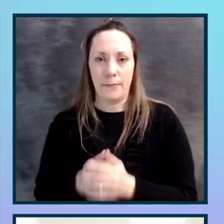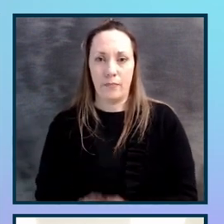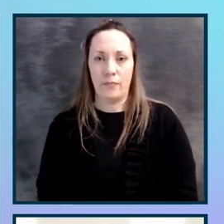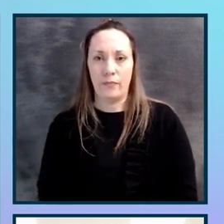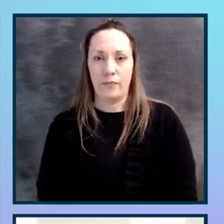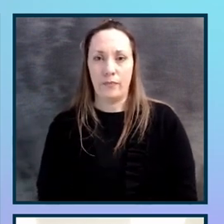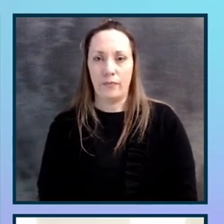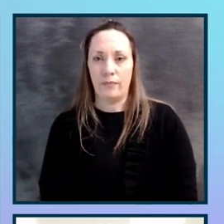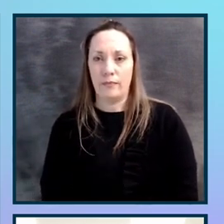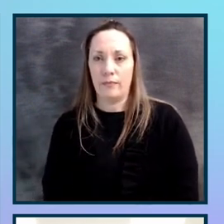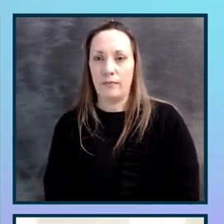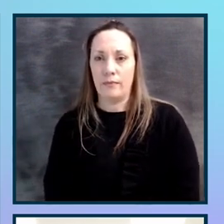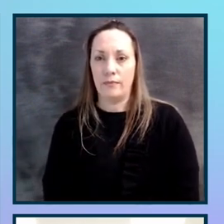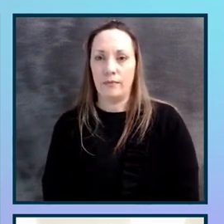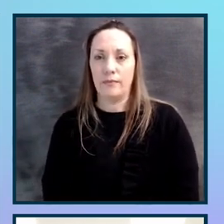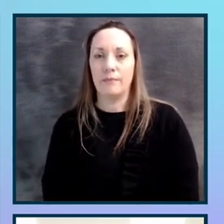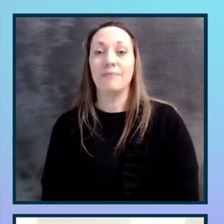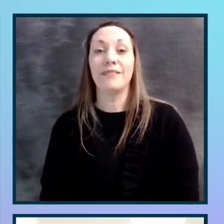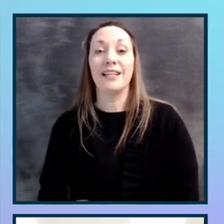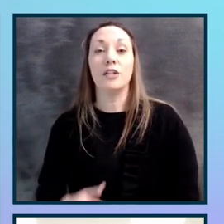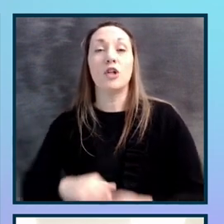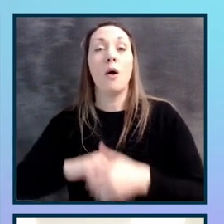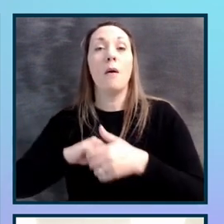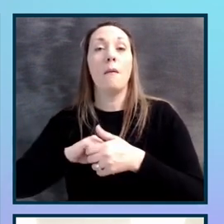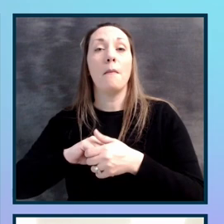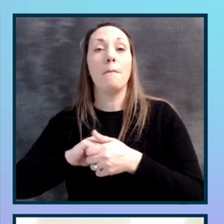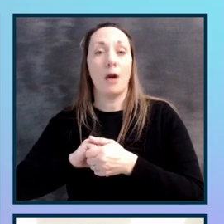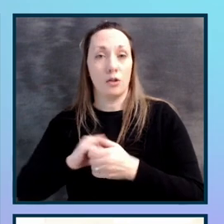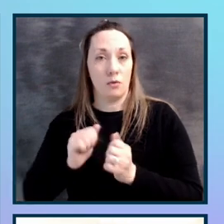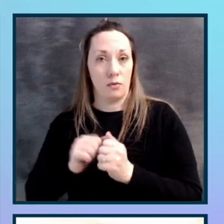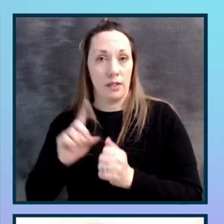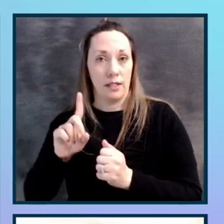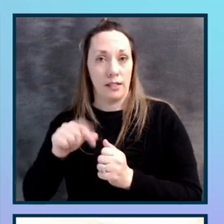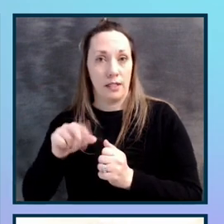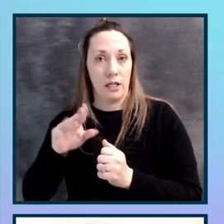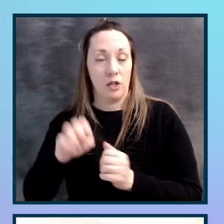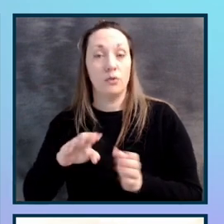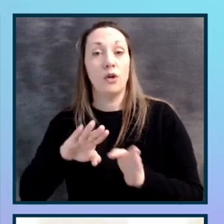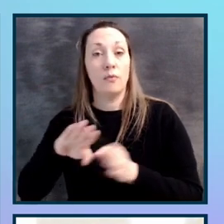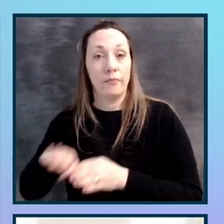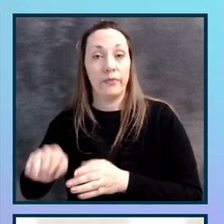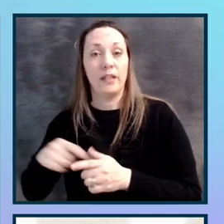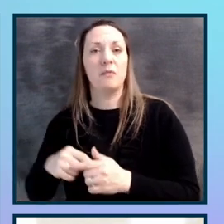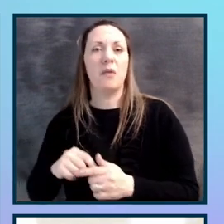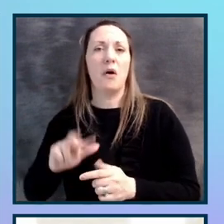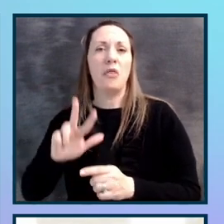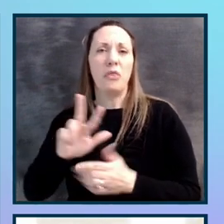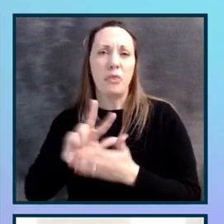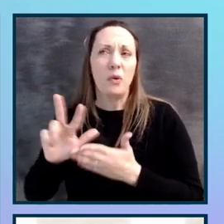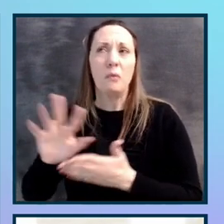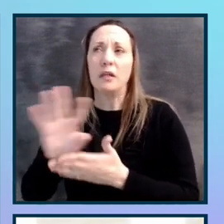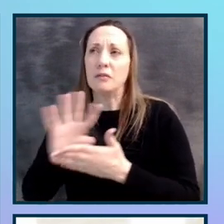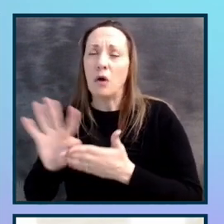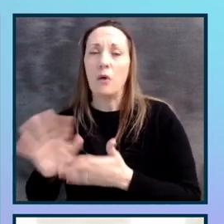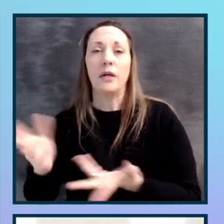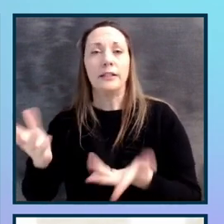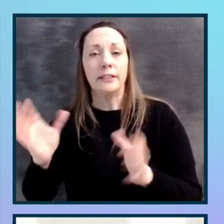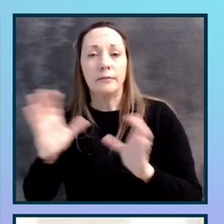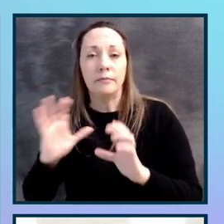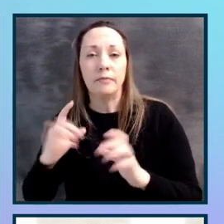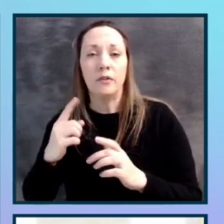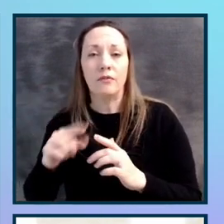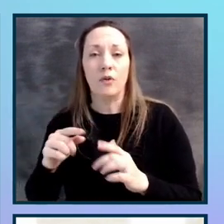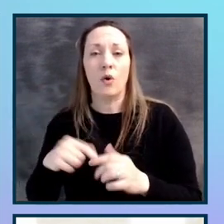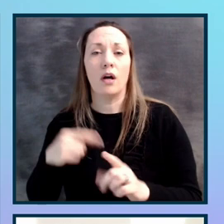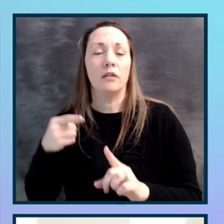Sorry. Okay, so partner with DQ. So then we spent around three to four weeks defining the scope for our audit of our core functionality